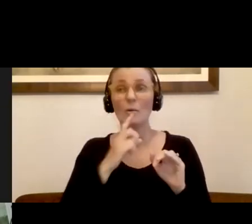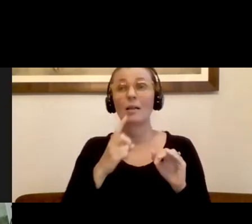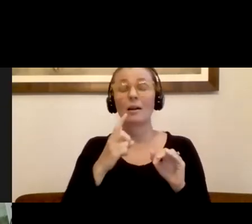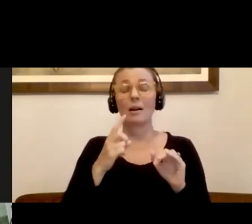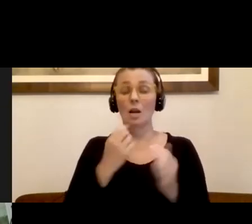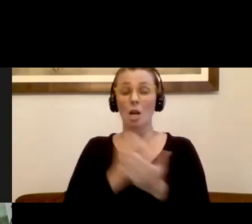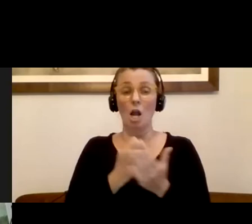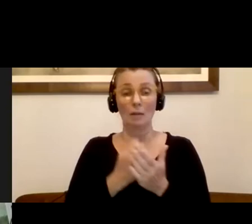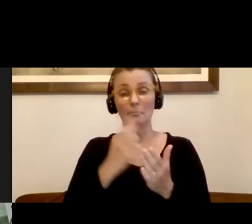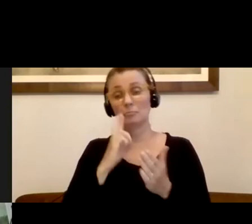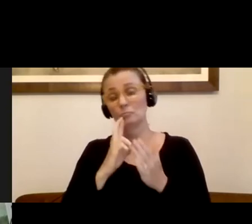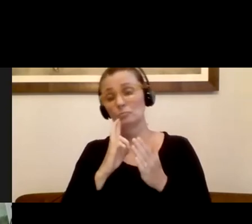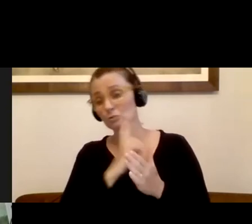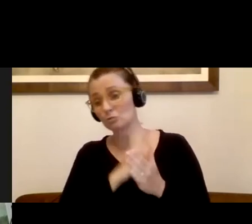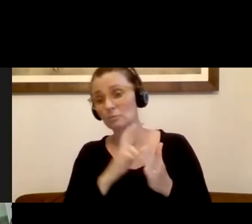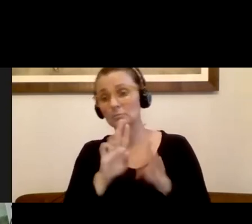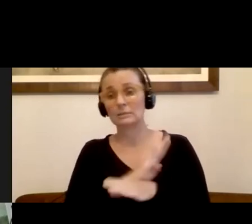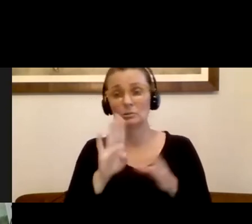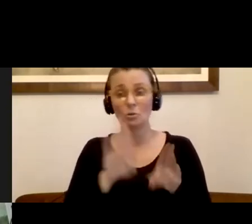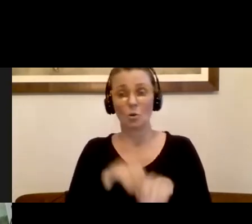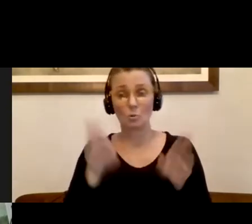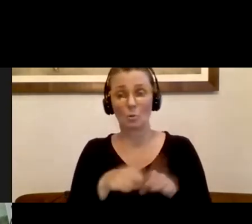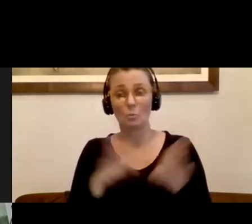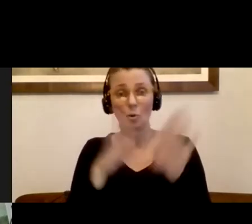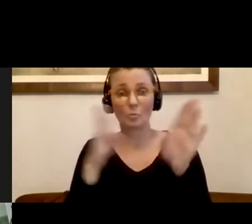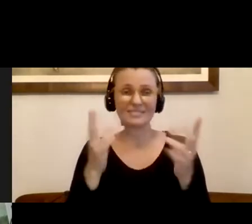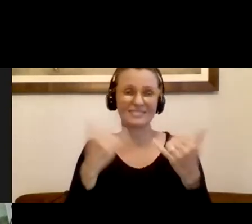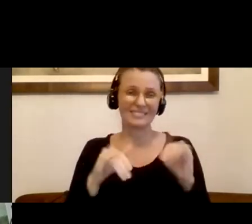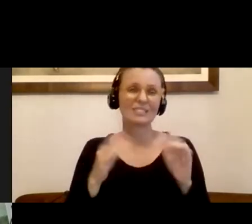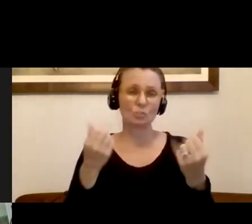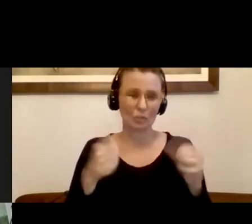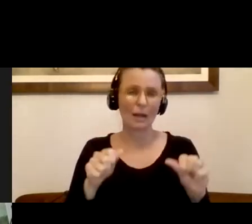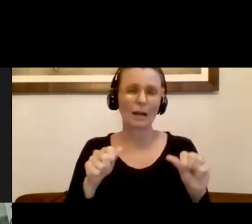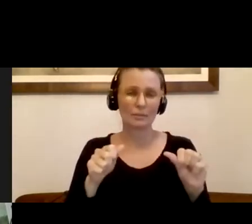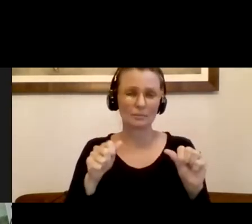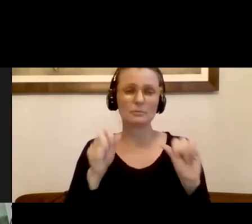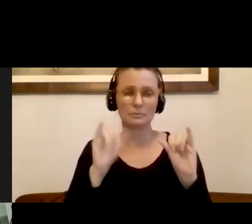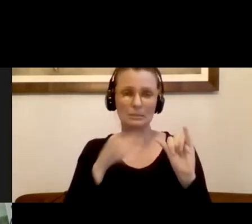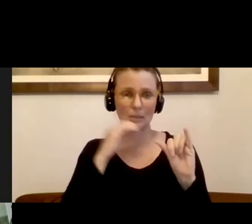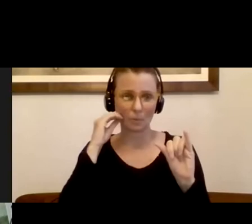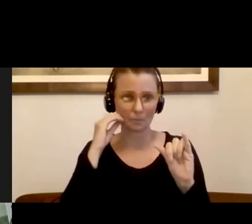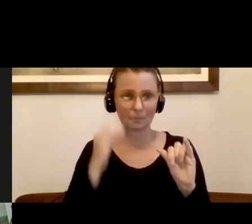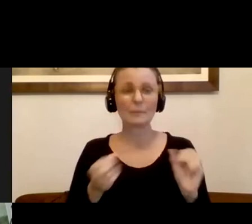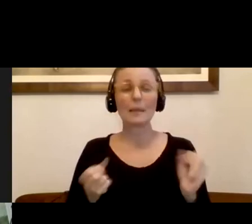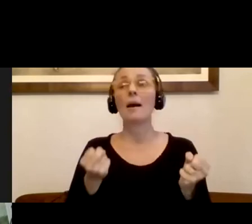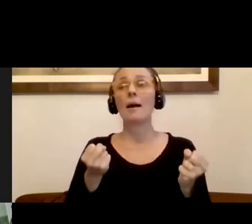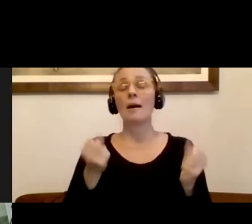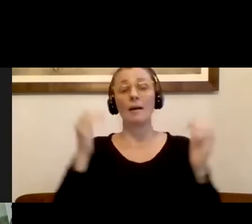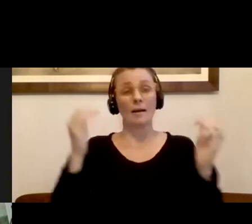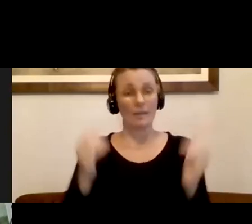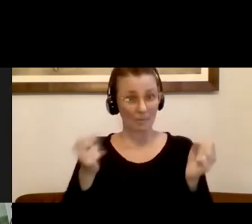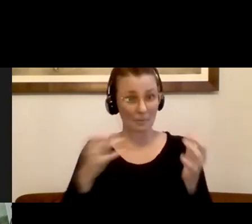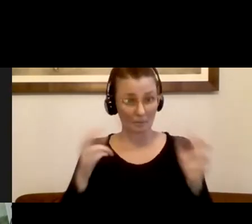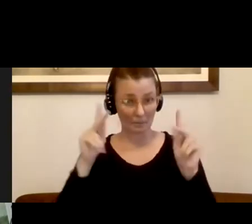to you. In terms of the positivity or what percentage of our population is tested positive. Overall,